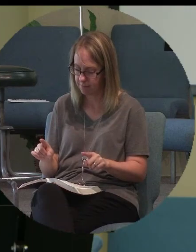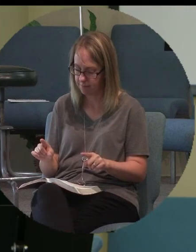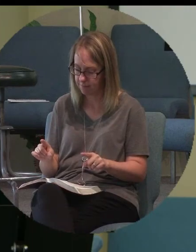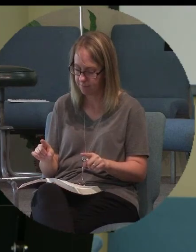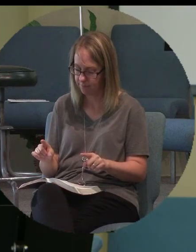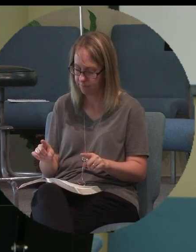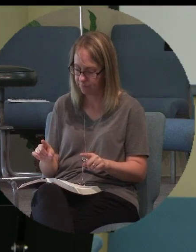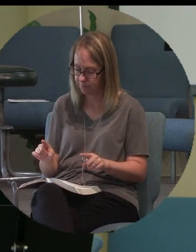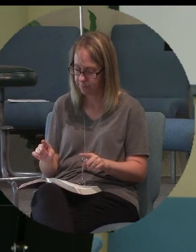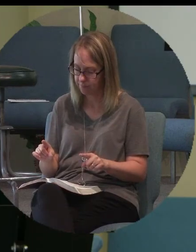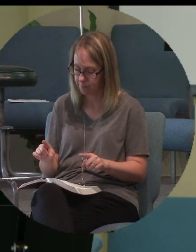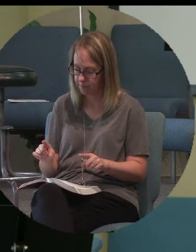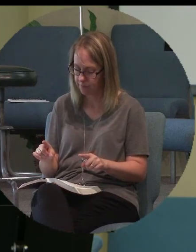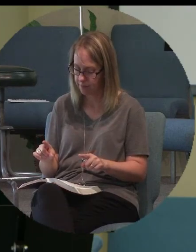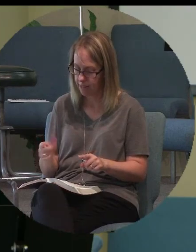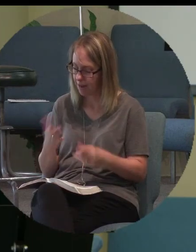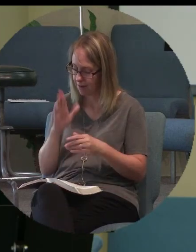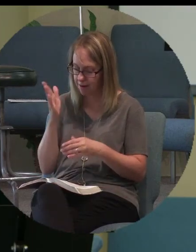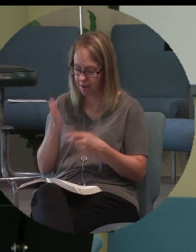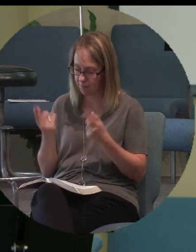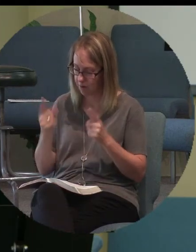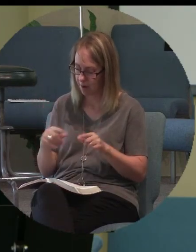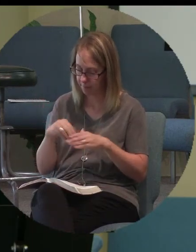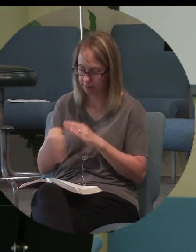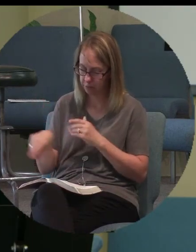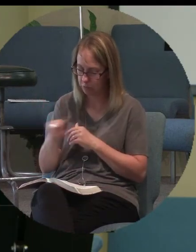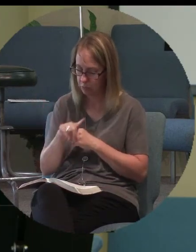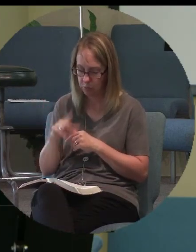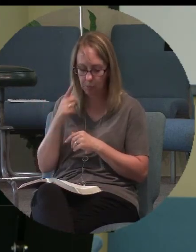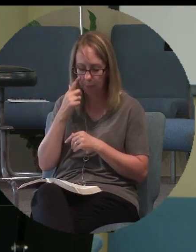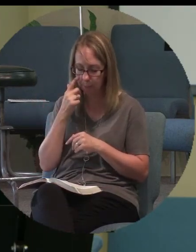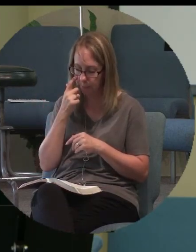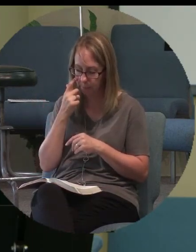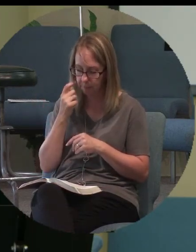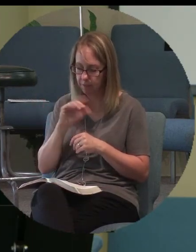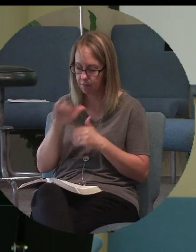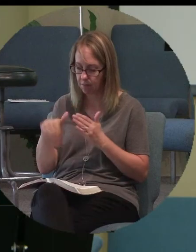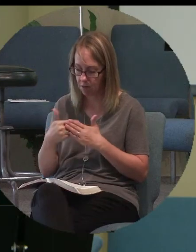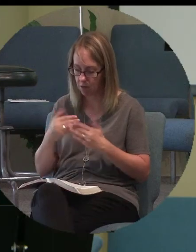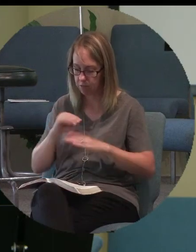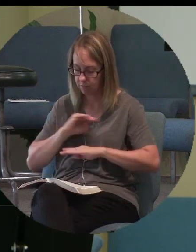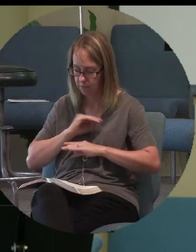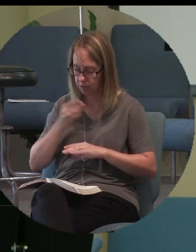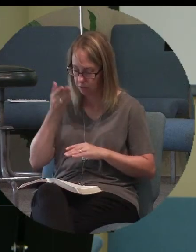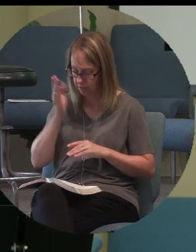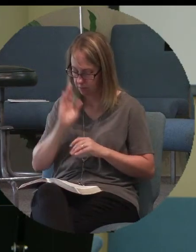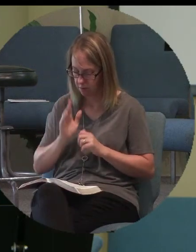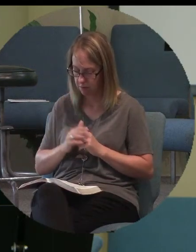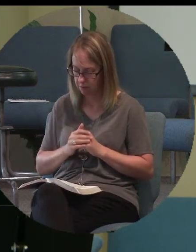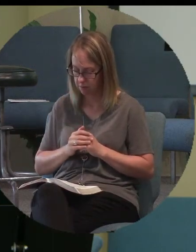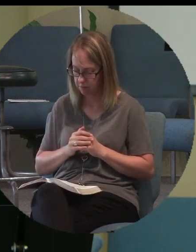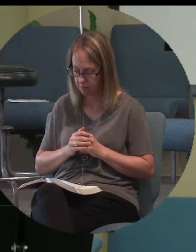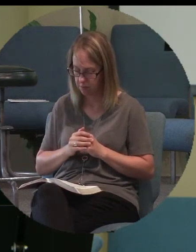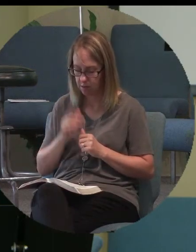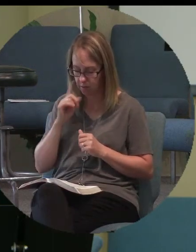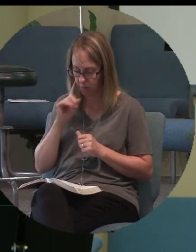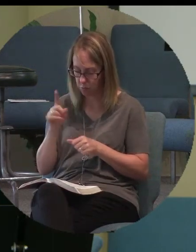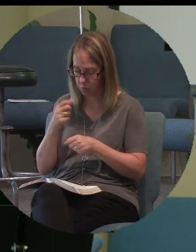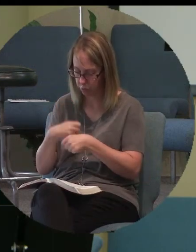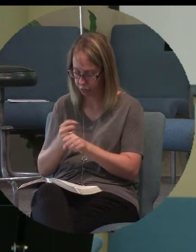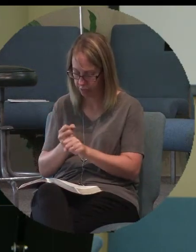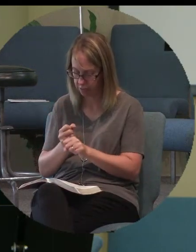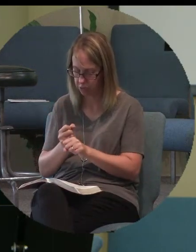That can never be the case in you because you are the all-sufficient God of creation,